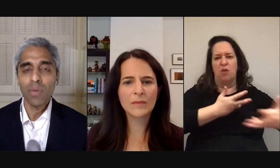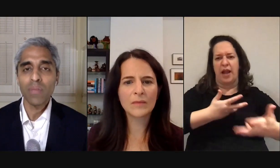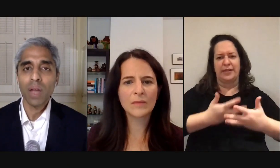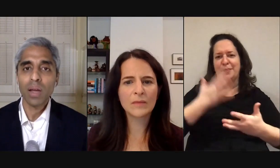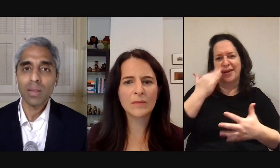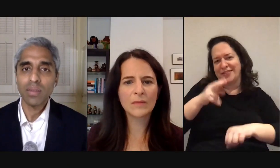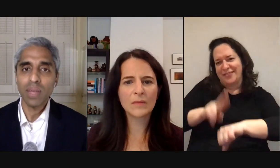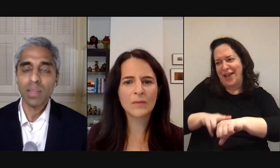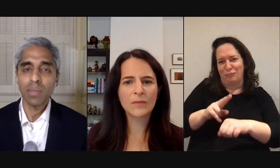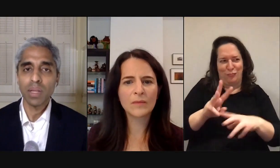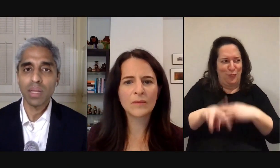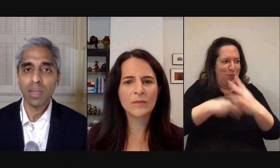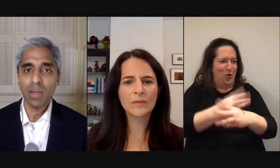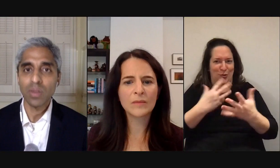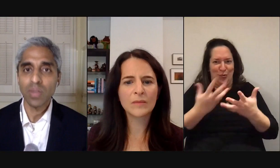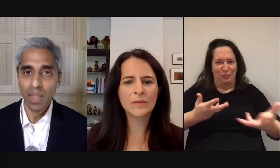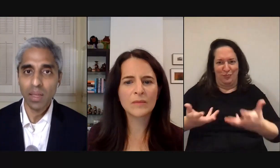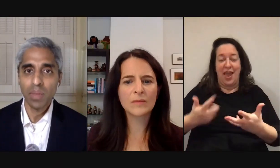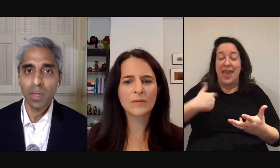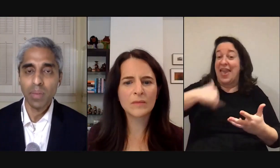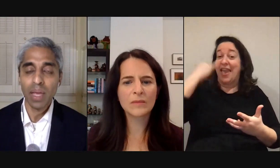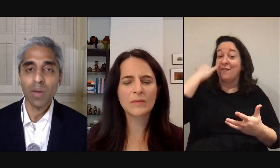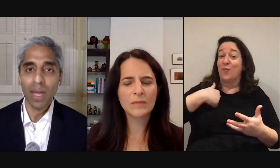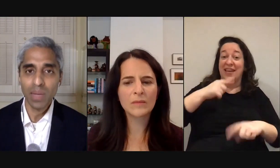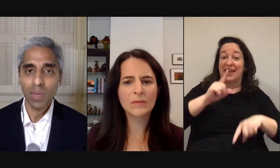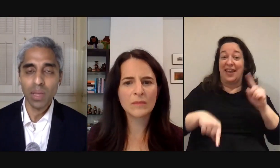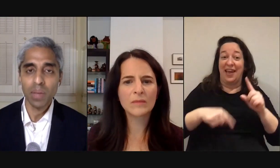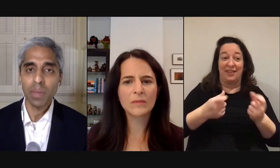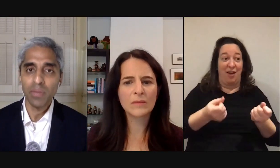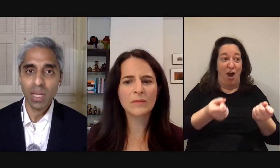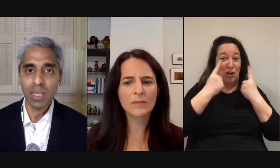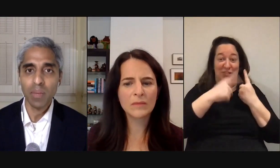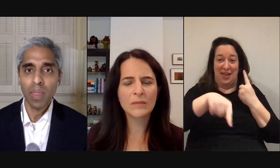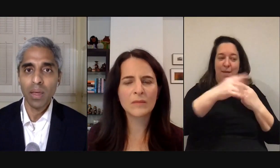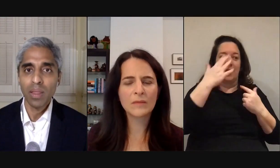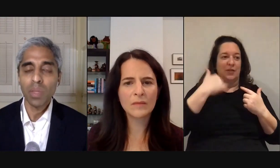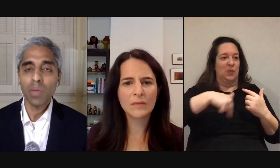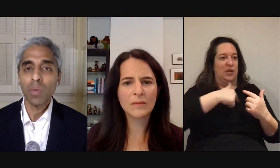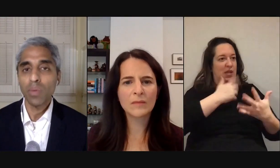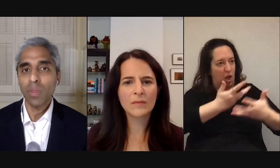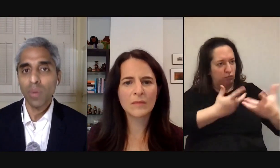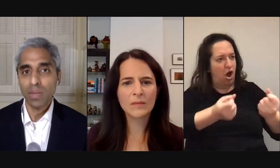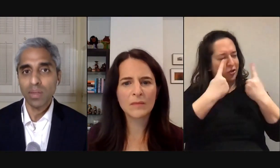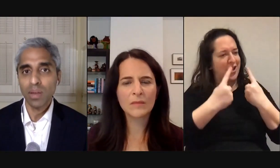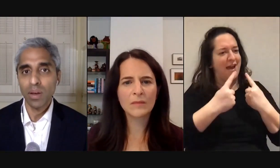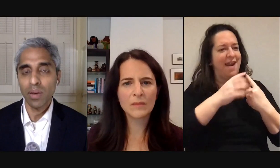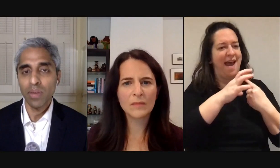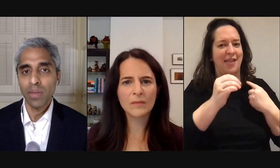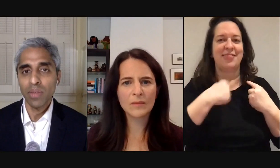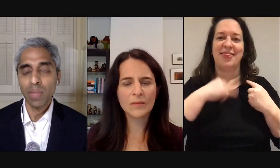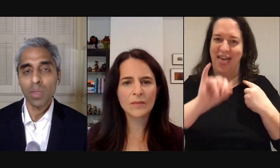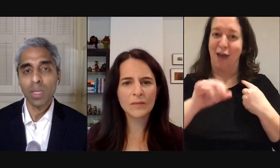that if we have not cultivated the ability to understand them by interacting with them and befriending them then we run the risk